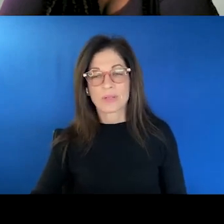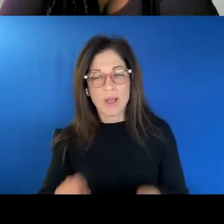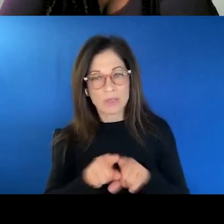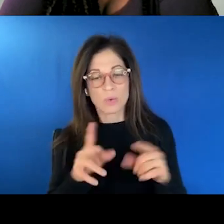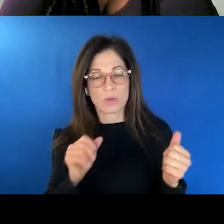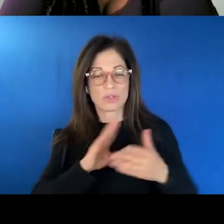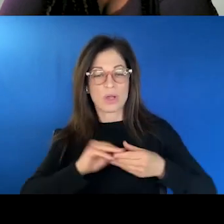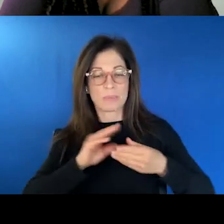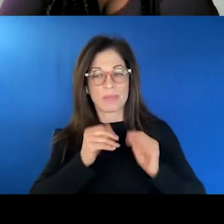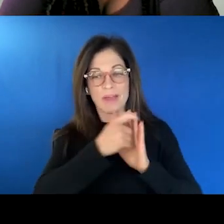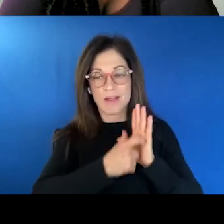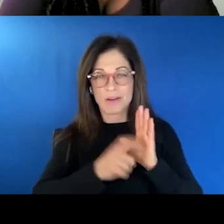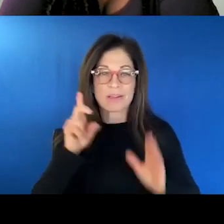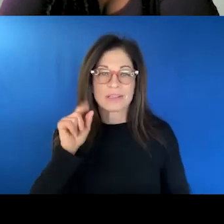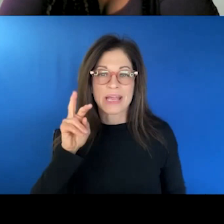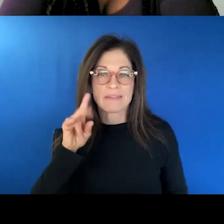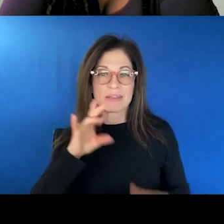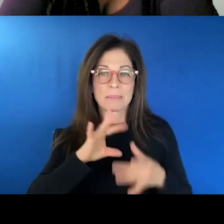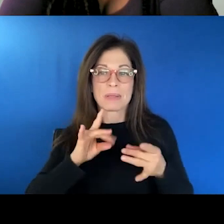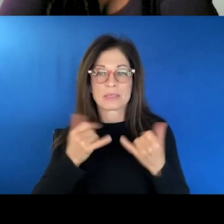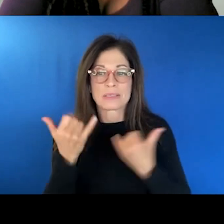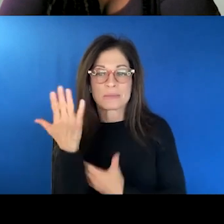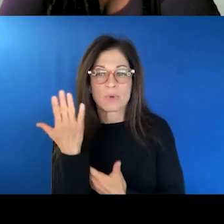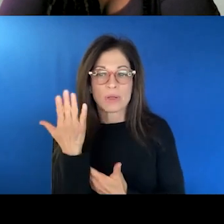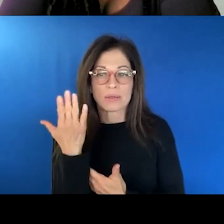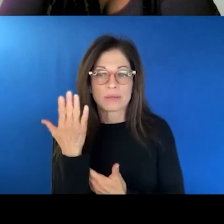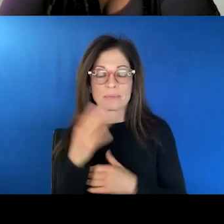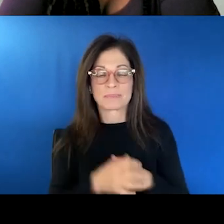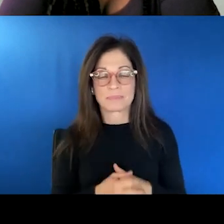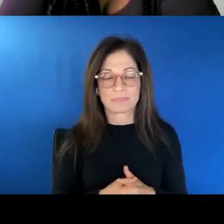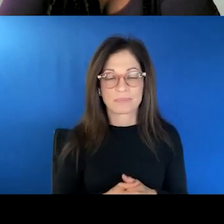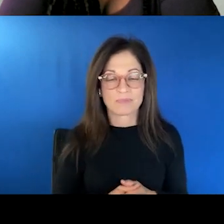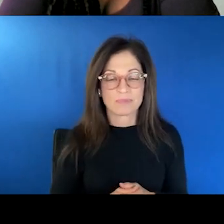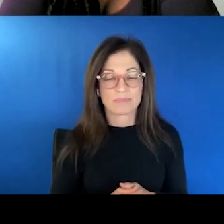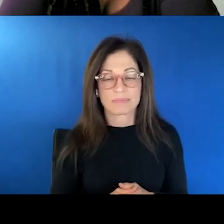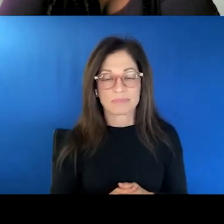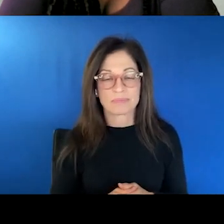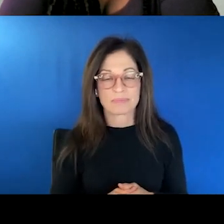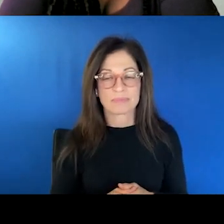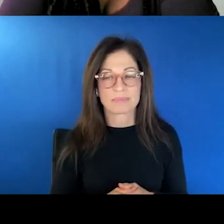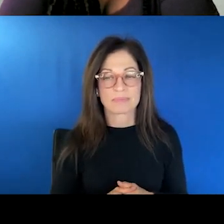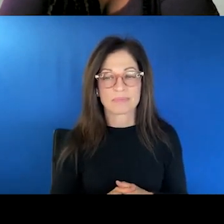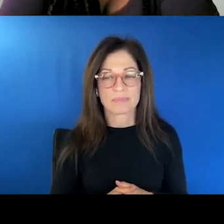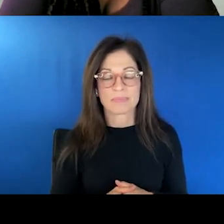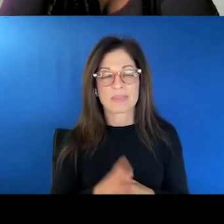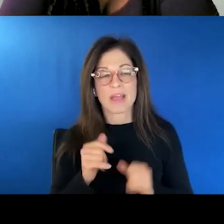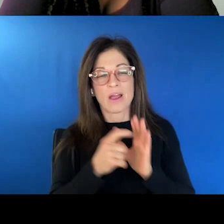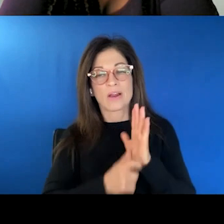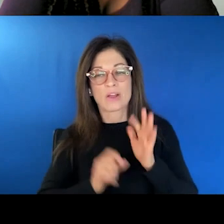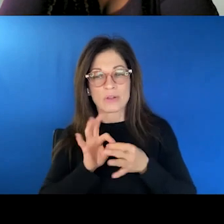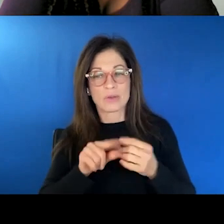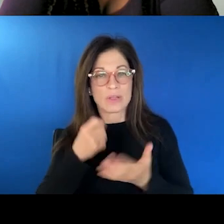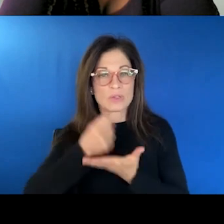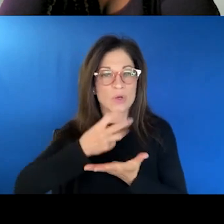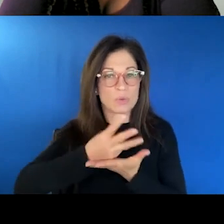mentioned this morning, um, or this afternoon and, you know, about, about the social work piece and, and about